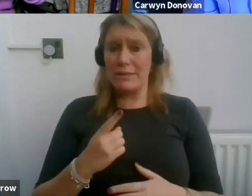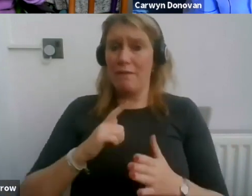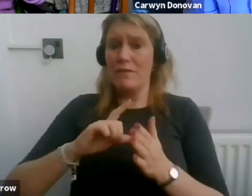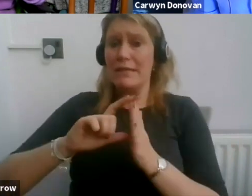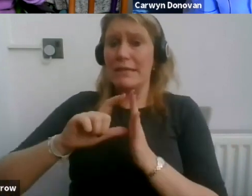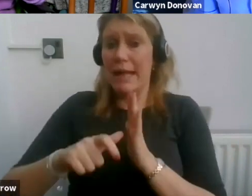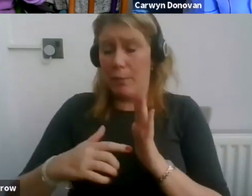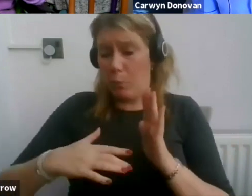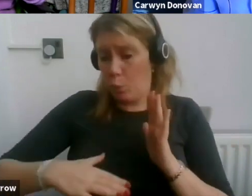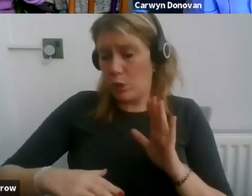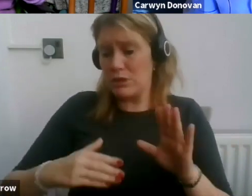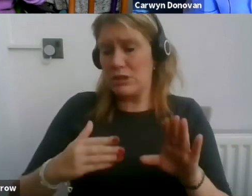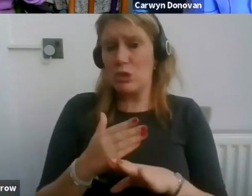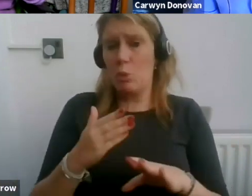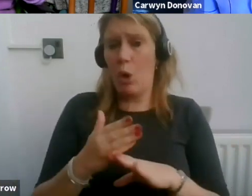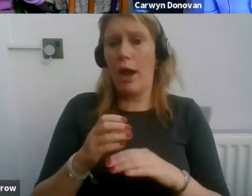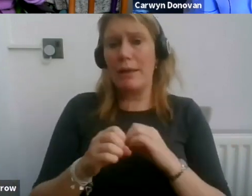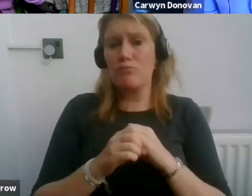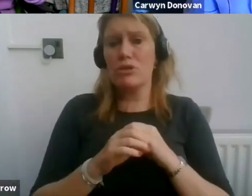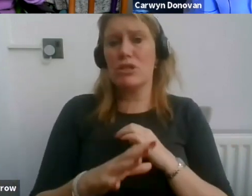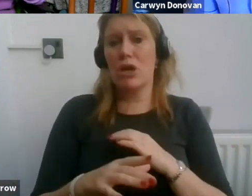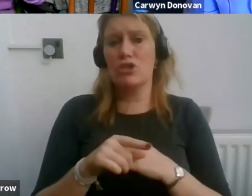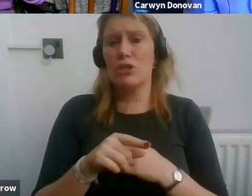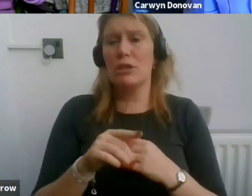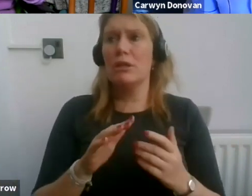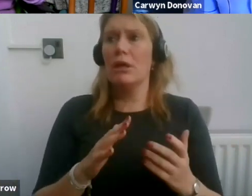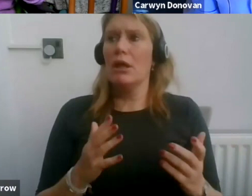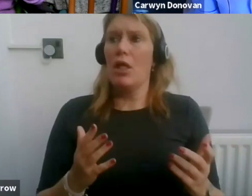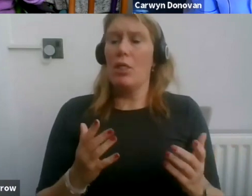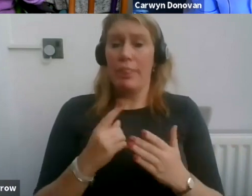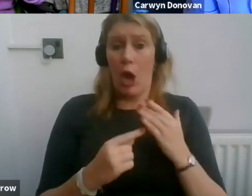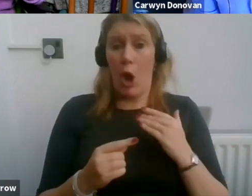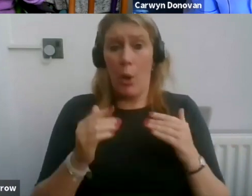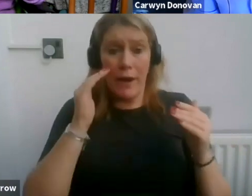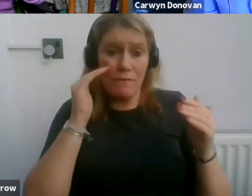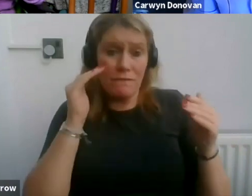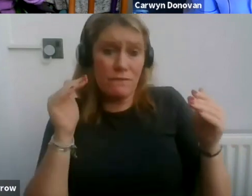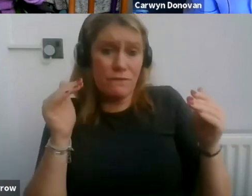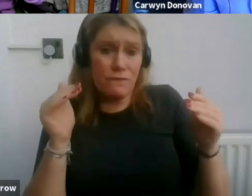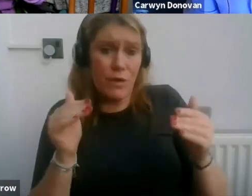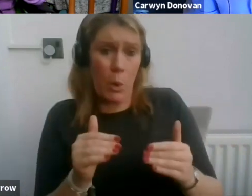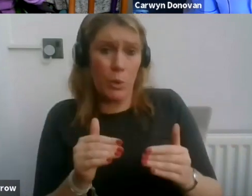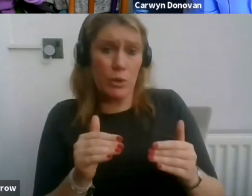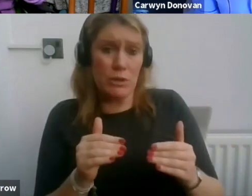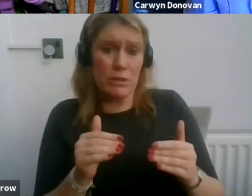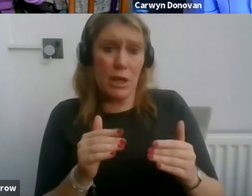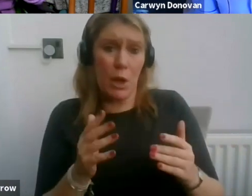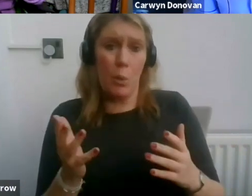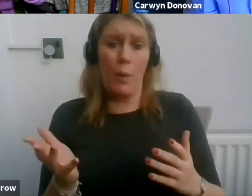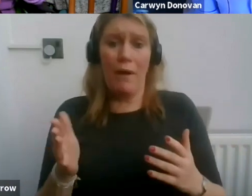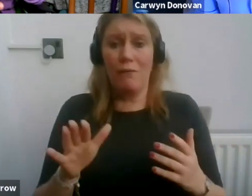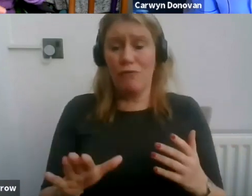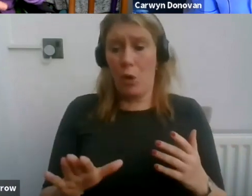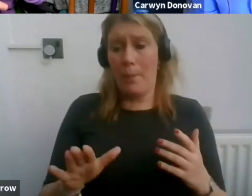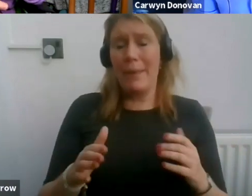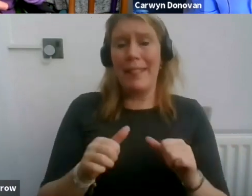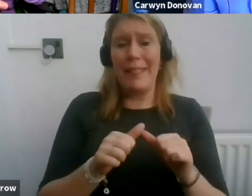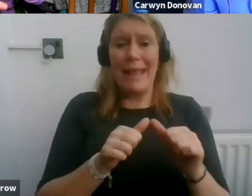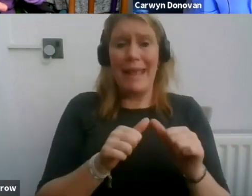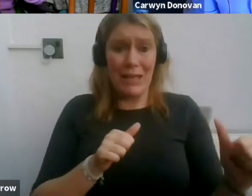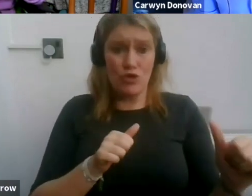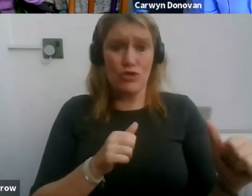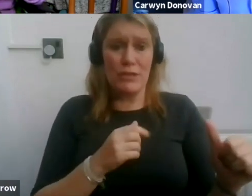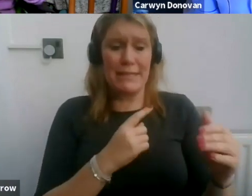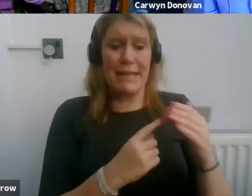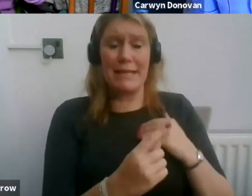wanting to work in production, the only focus is coming from the industry itself, it is not coming